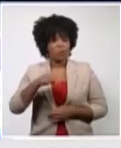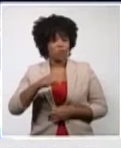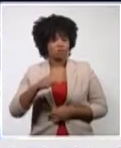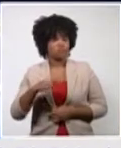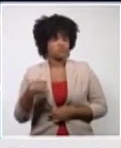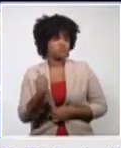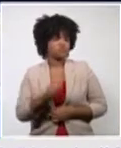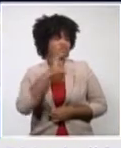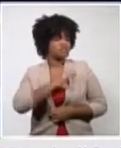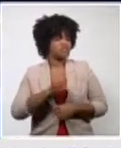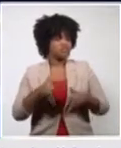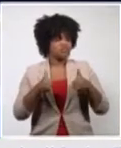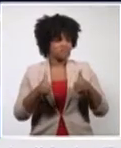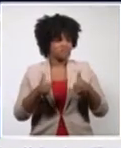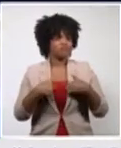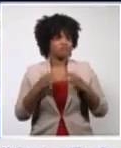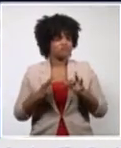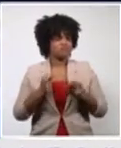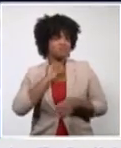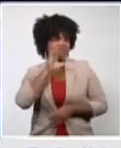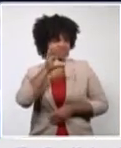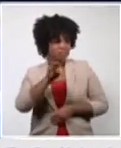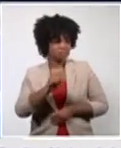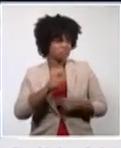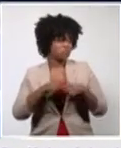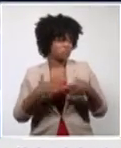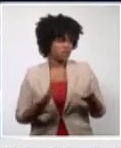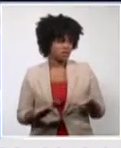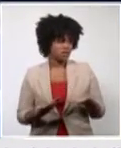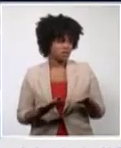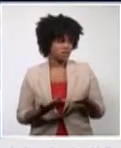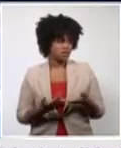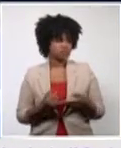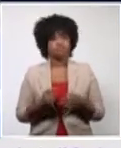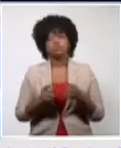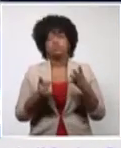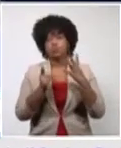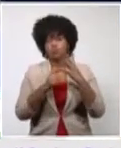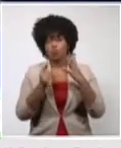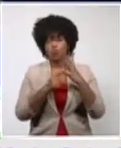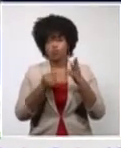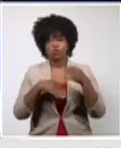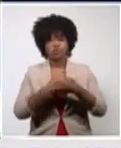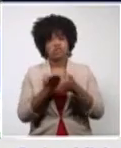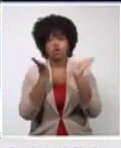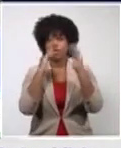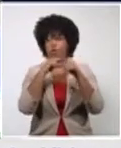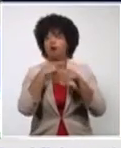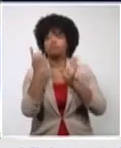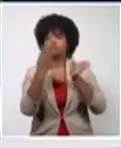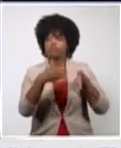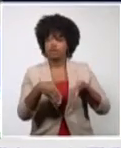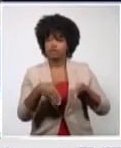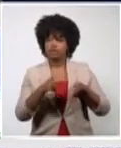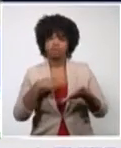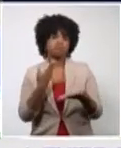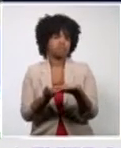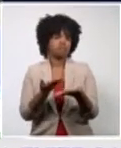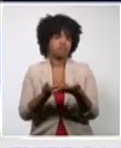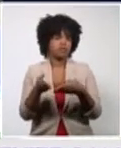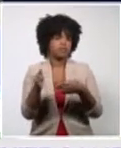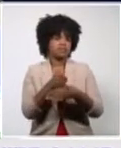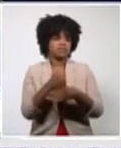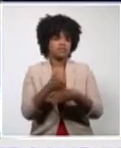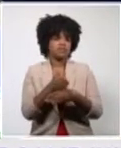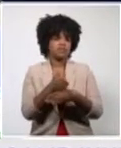We start this briefing with the satisfaction of announcing the fourth straight day without fatalities to